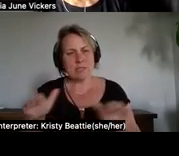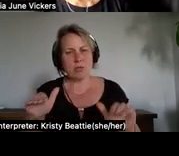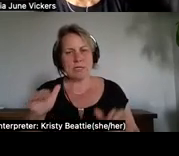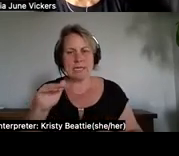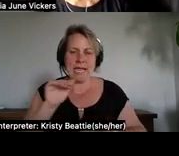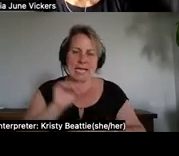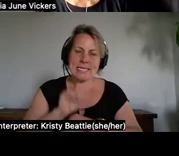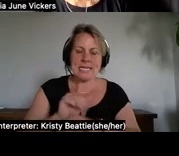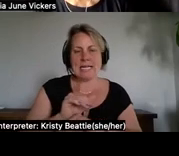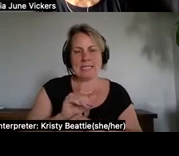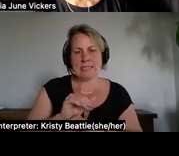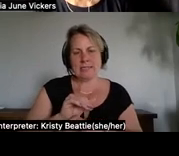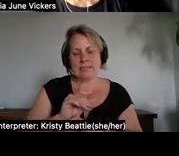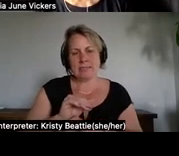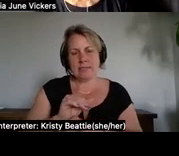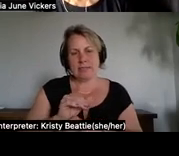or if they could sleep